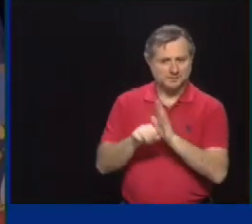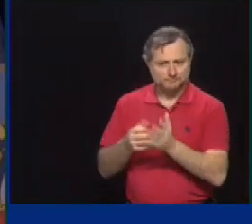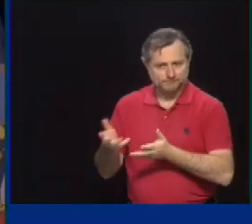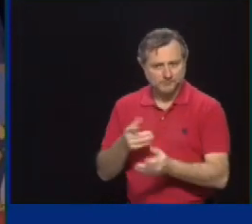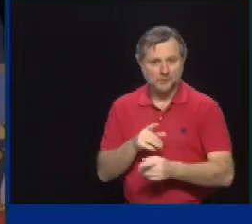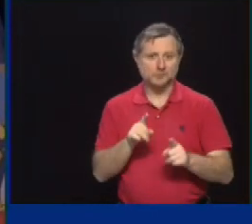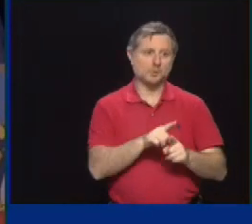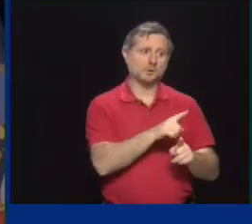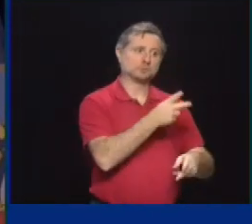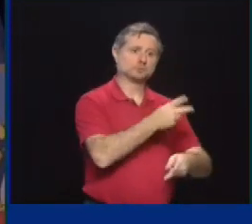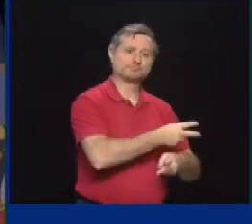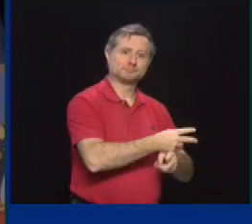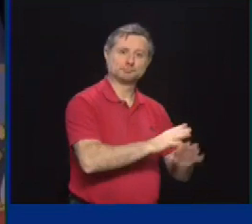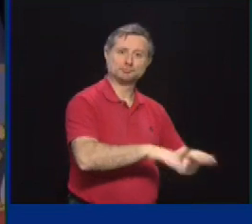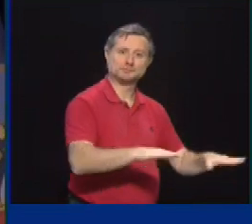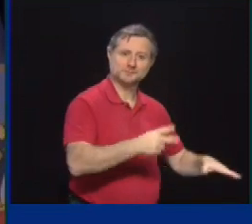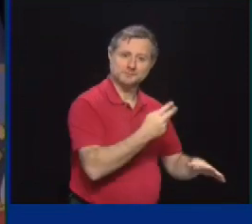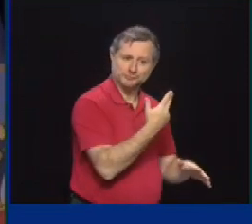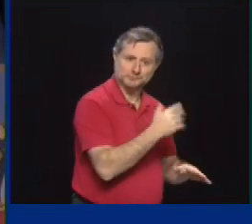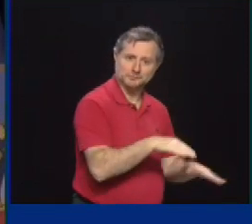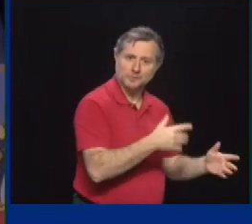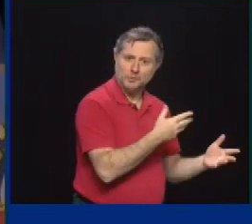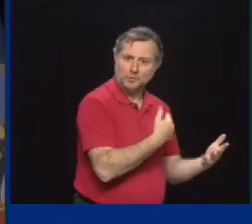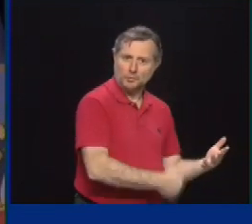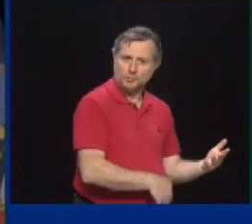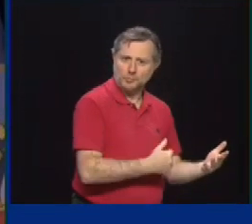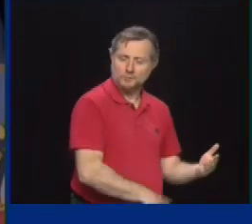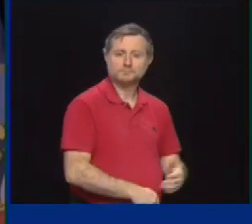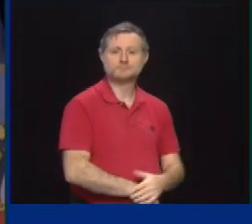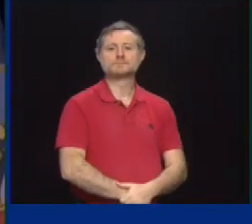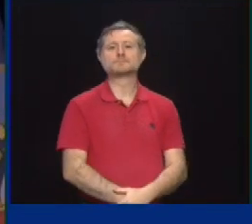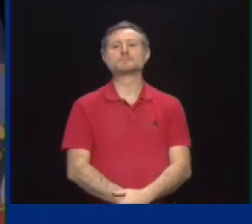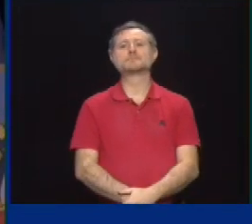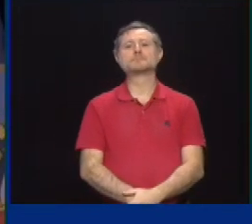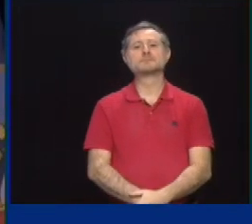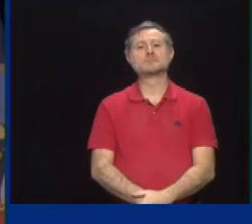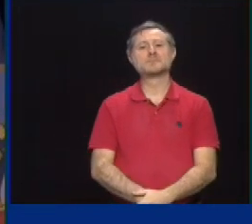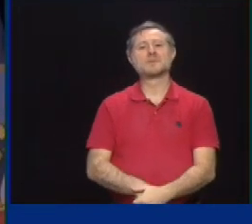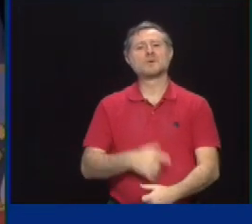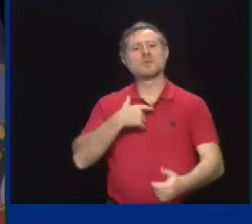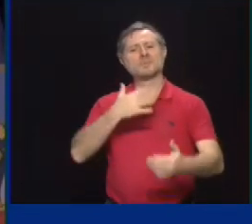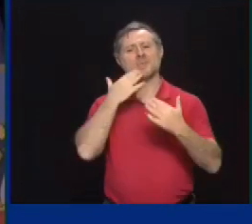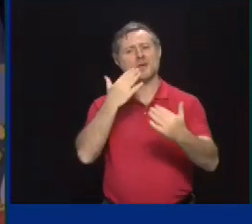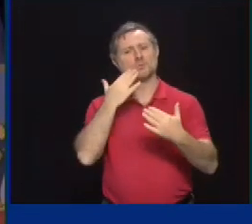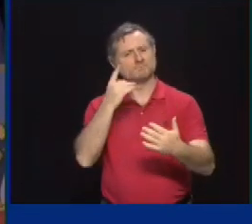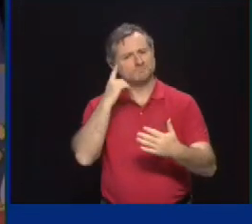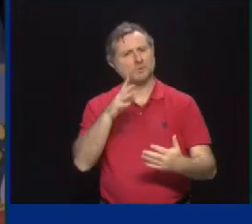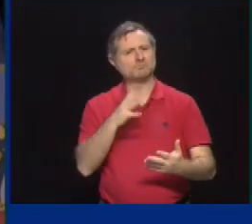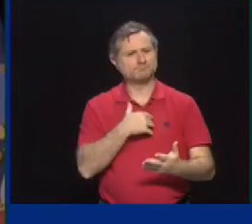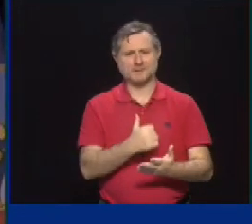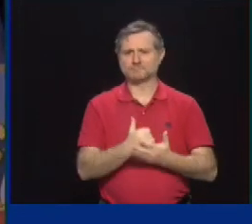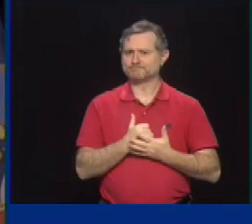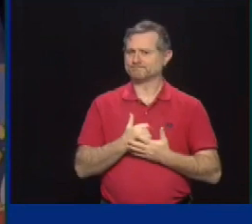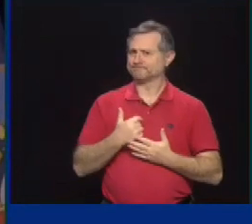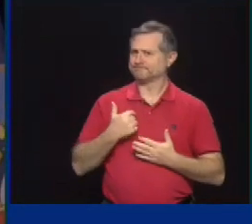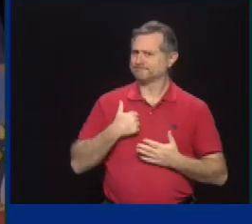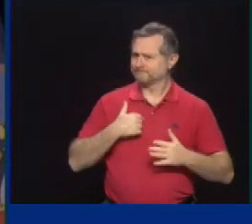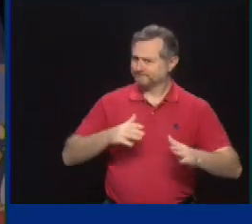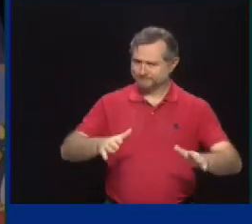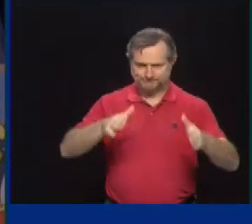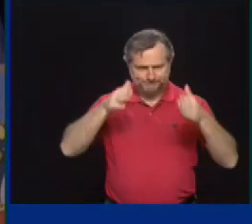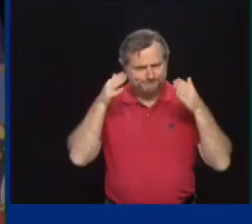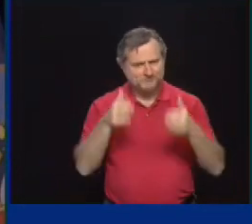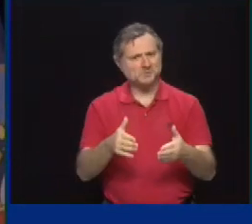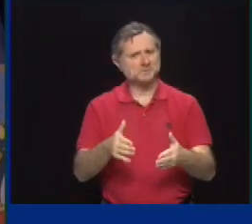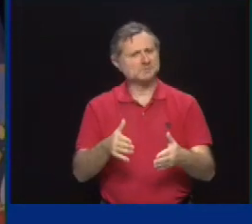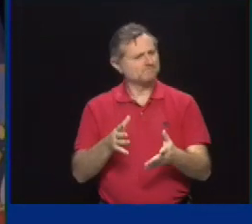thank you for bringing that very personal perspective to the urgency associated with getting our children protected. Again, we're heading into the time when more kids